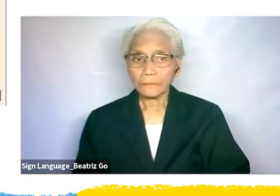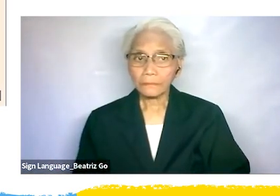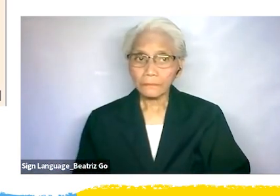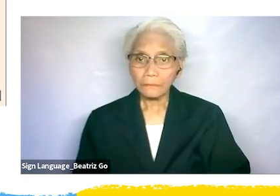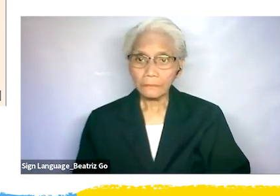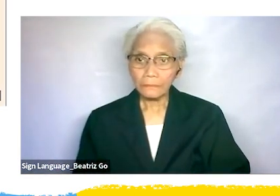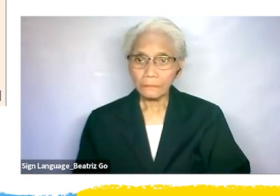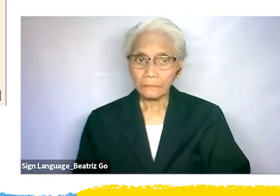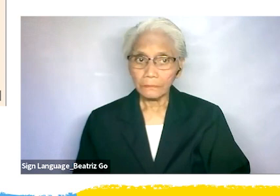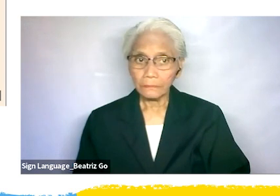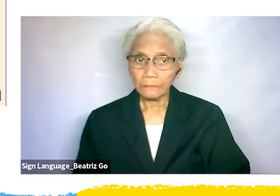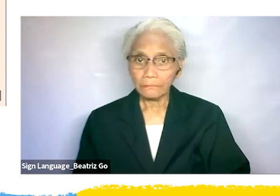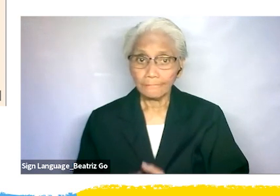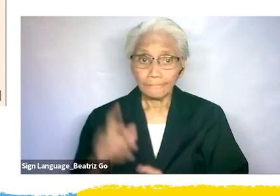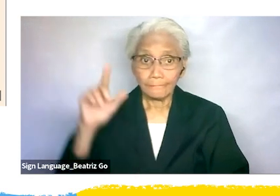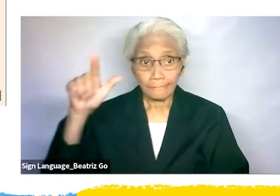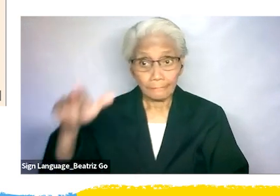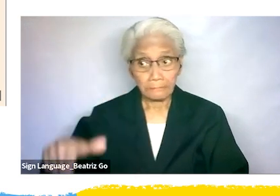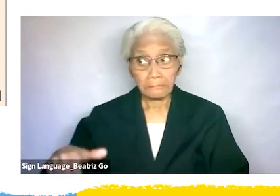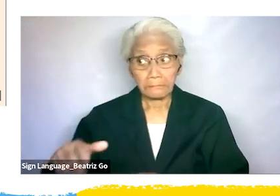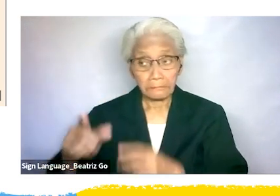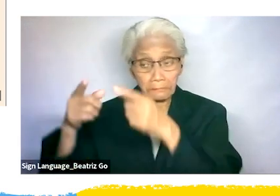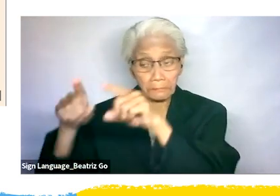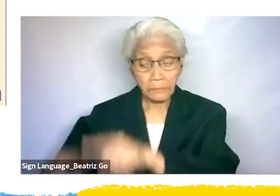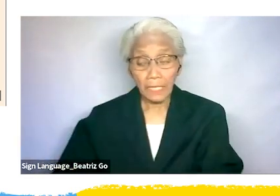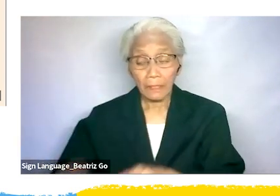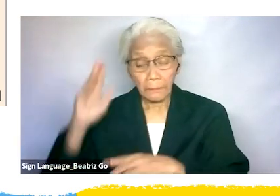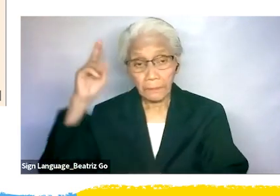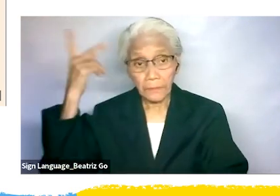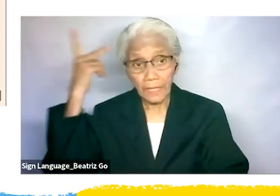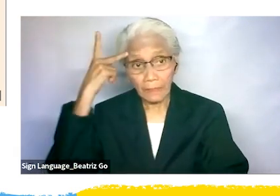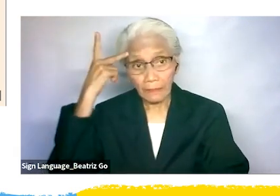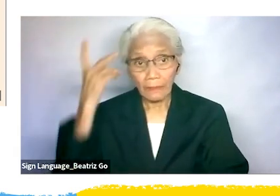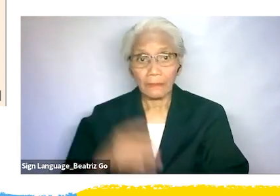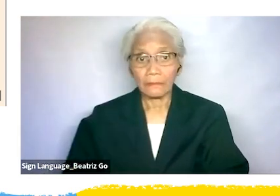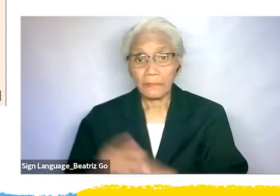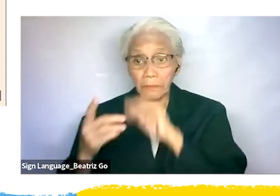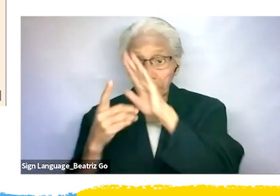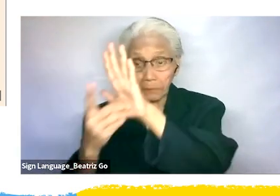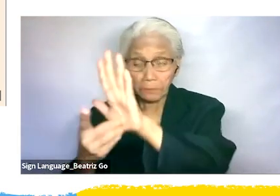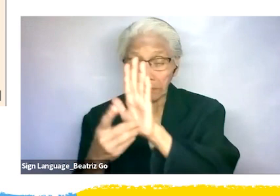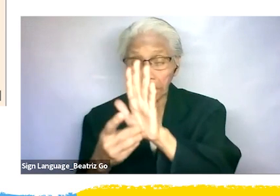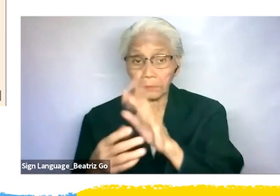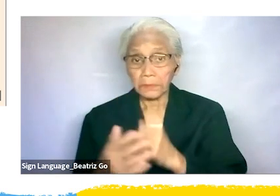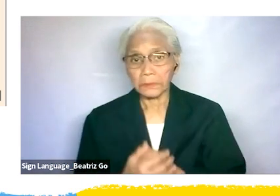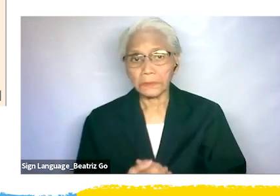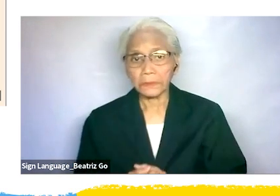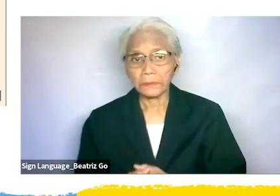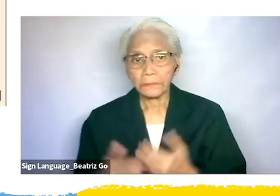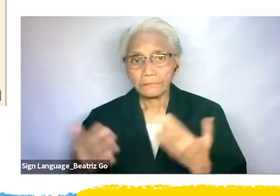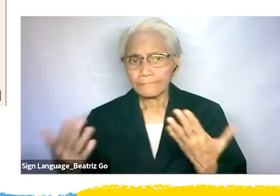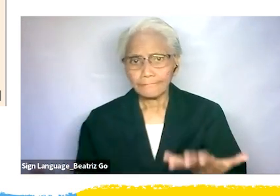In the event of political demonstrations, protesters used